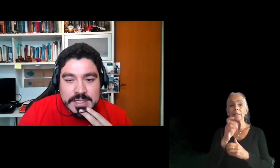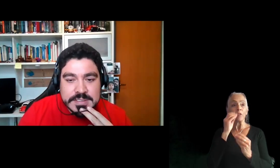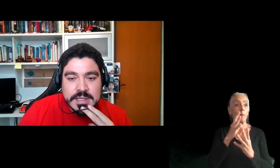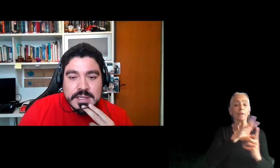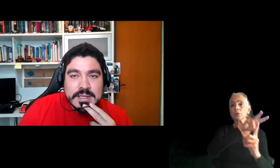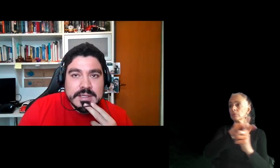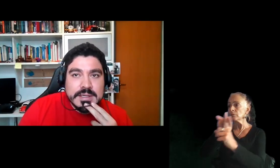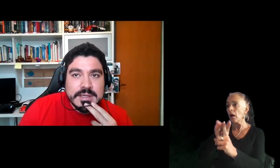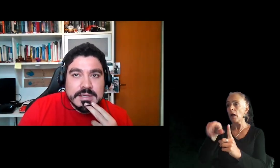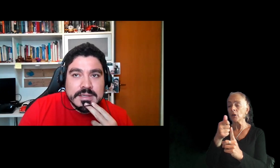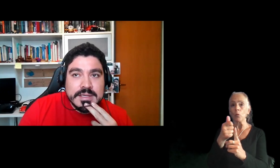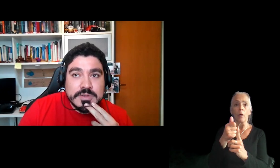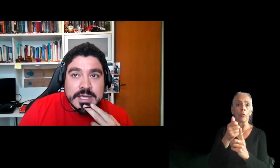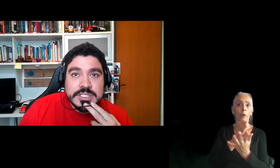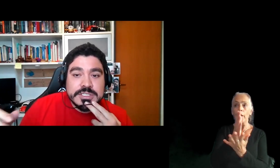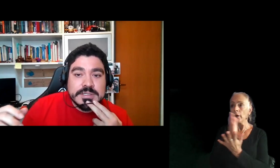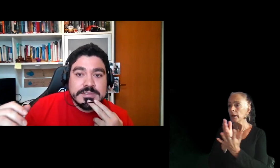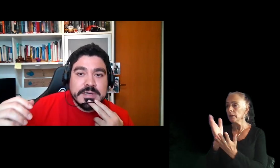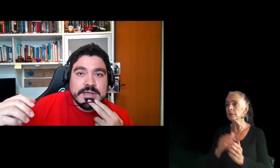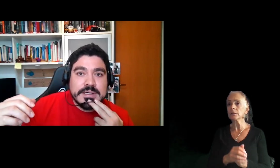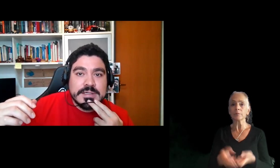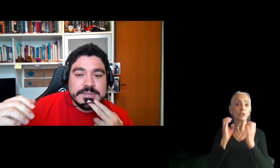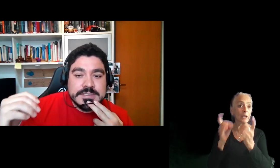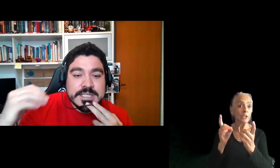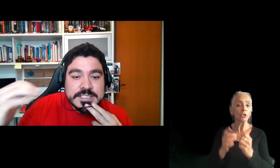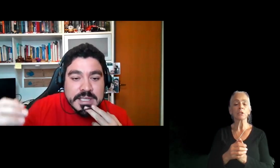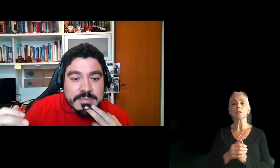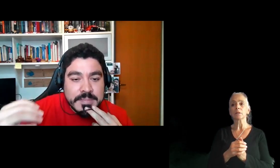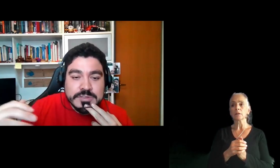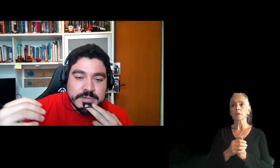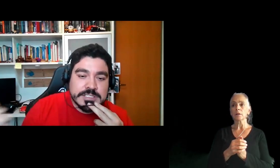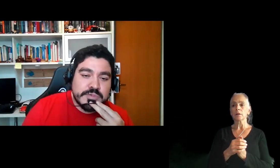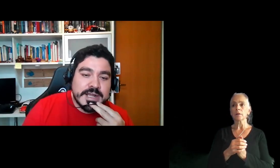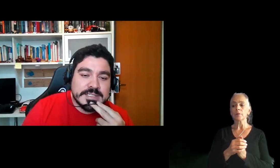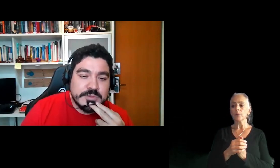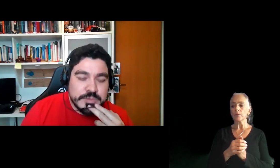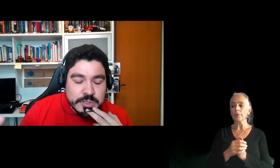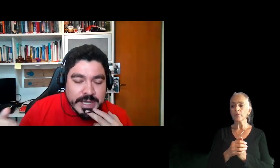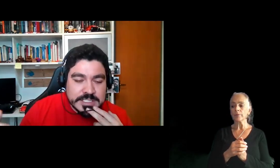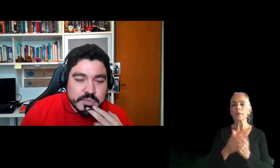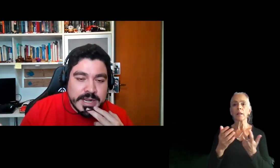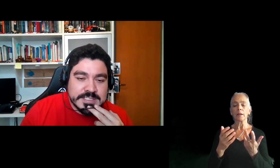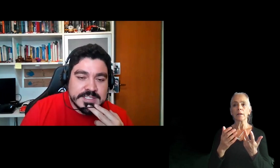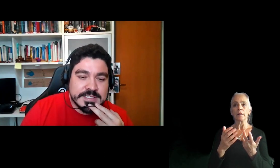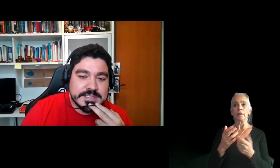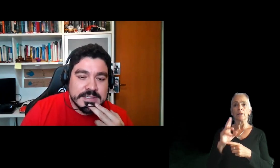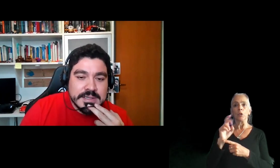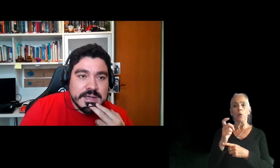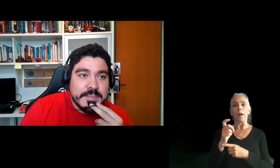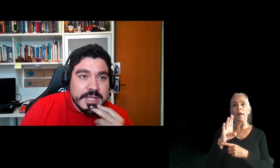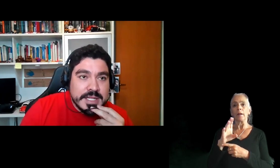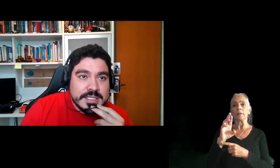areas, education, the team about UX practices,